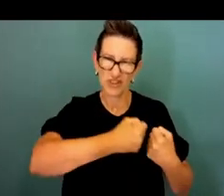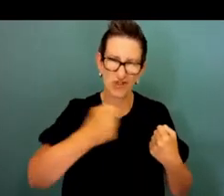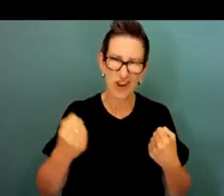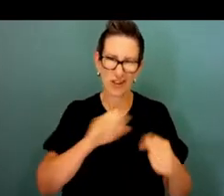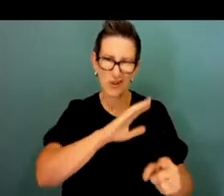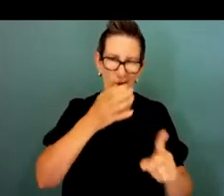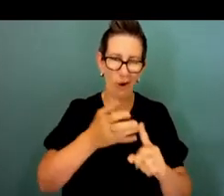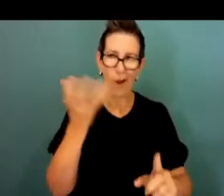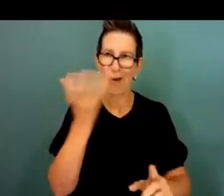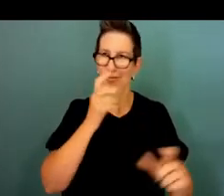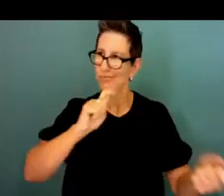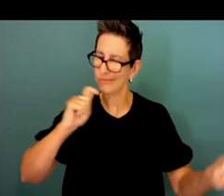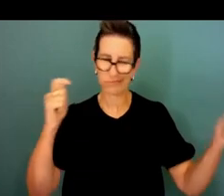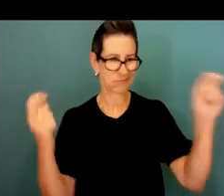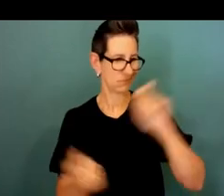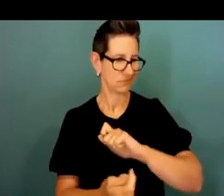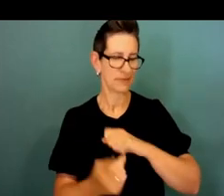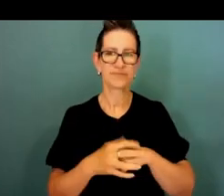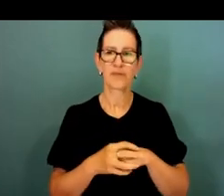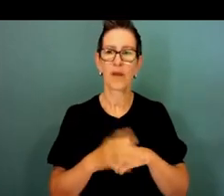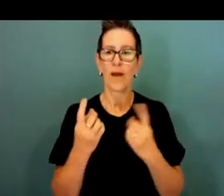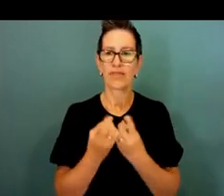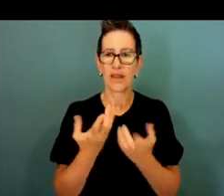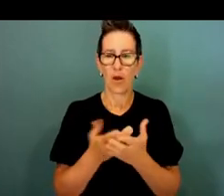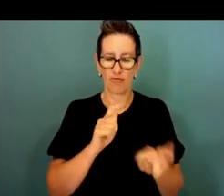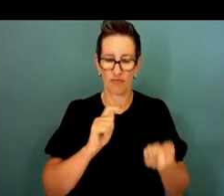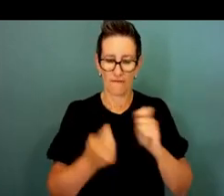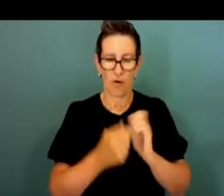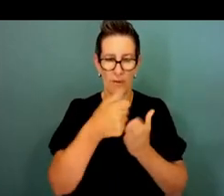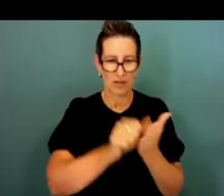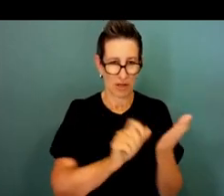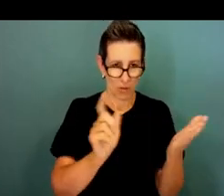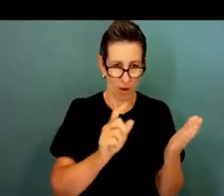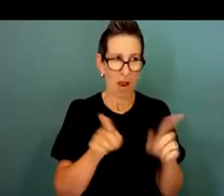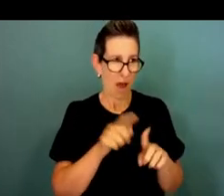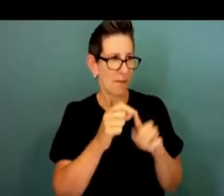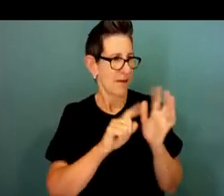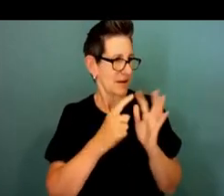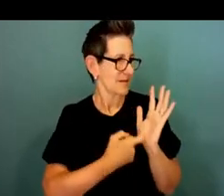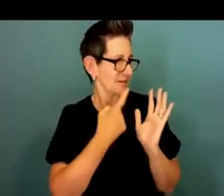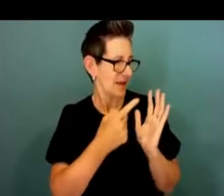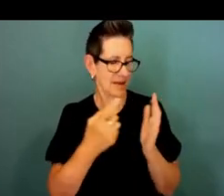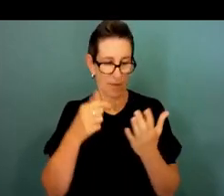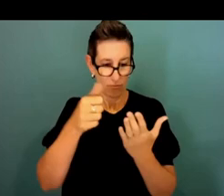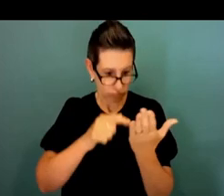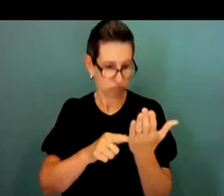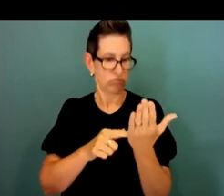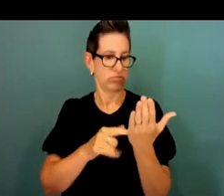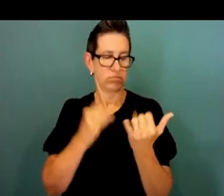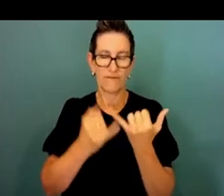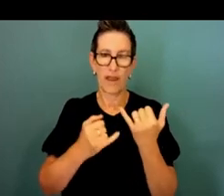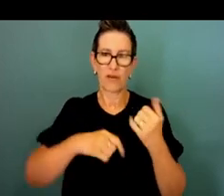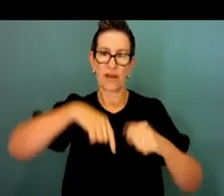of some of the things we're doing on the reform agenda, as Peter said, it is very diverse and broad-reaching.